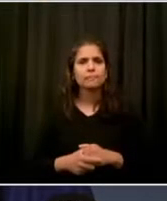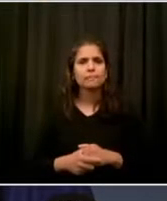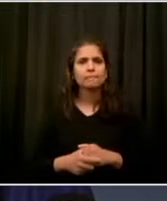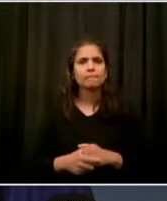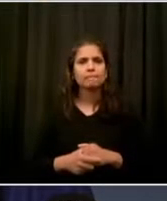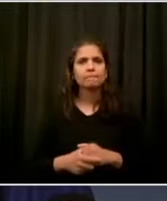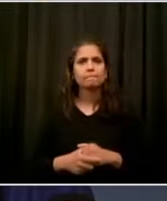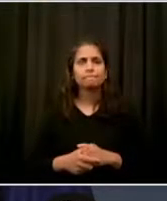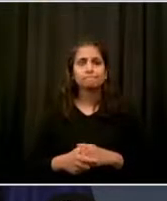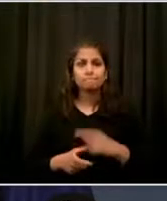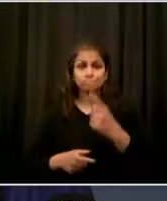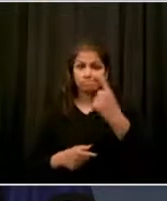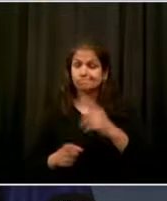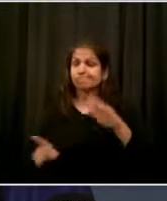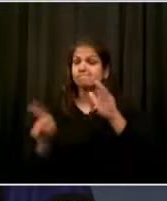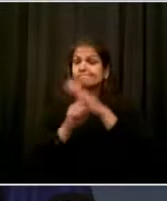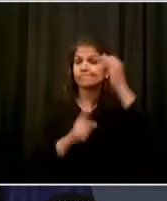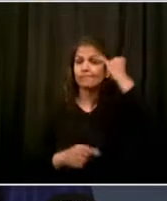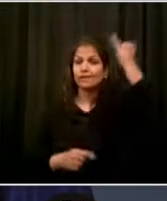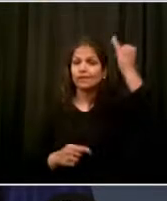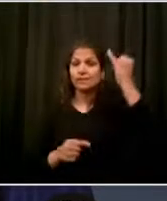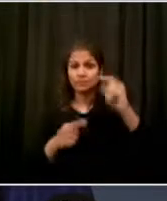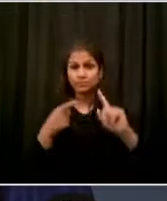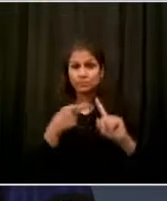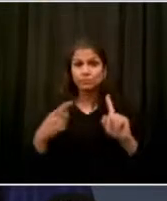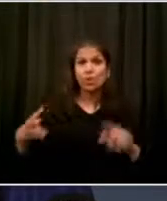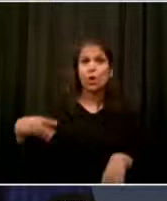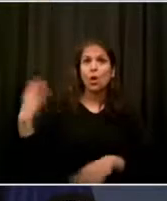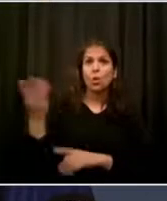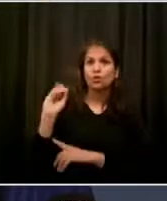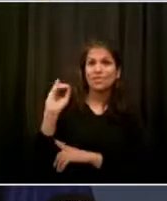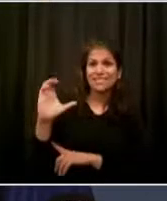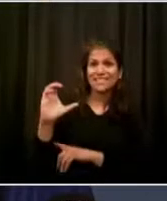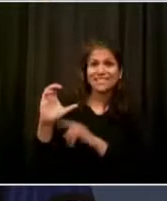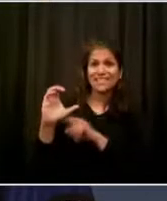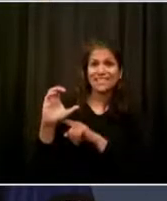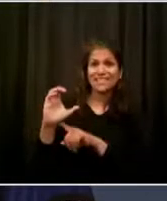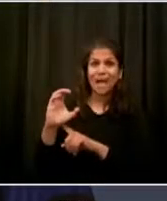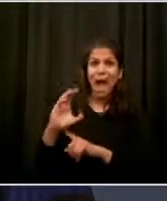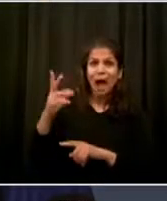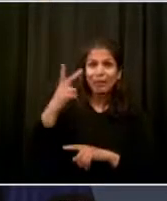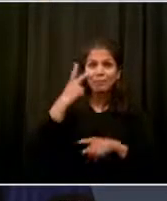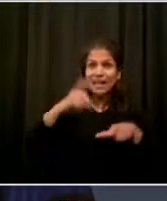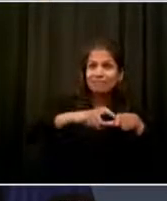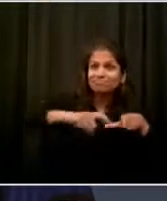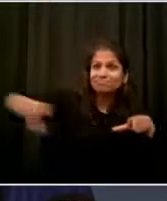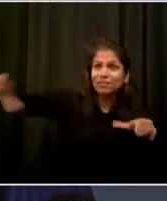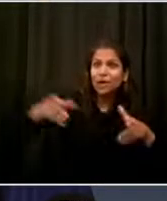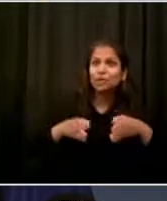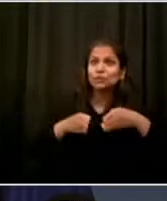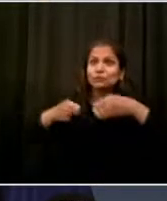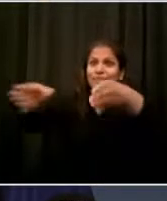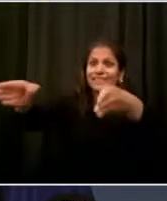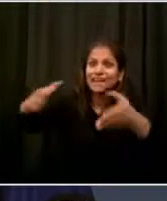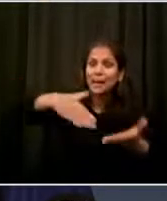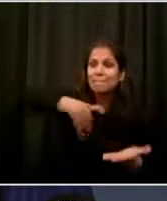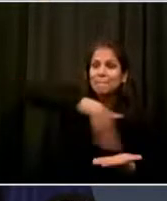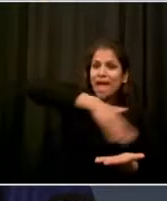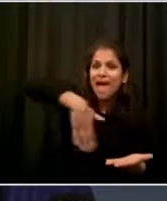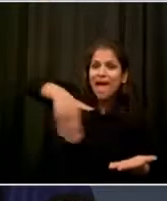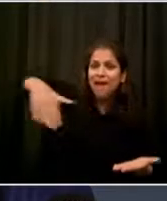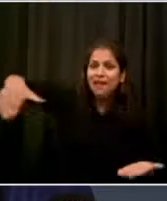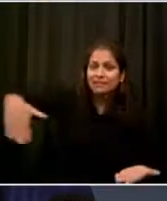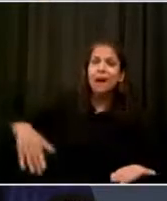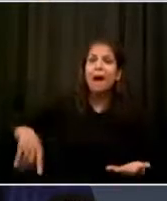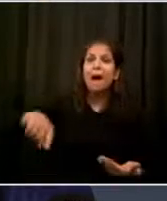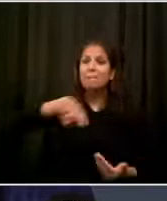In each borough at a crucial location, one of which will be here near City Hall. I want to thank Borough President Gail Brewer and